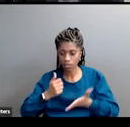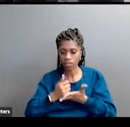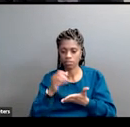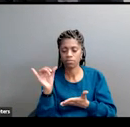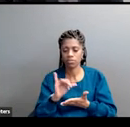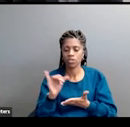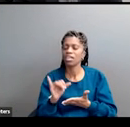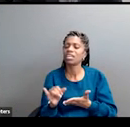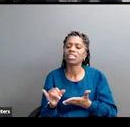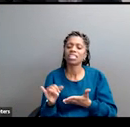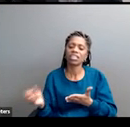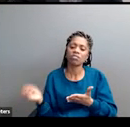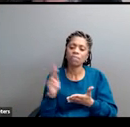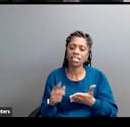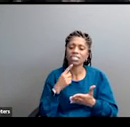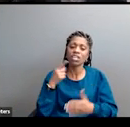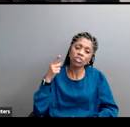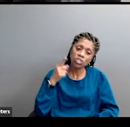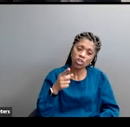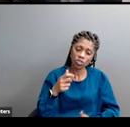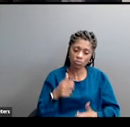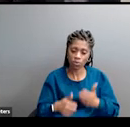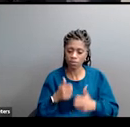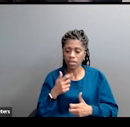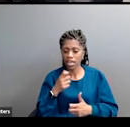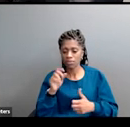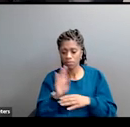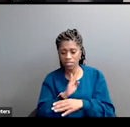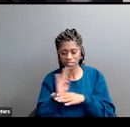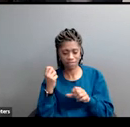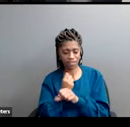You're betraying our core values. And we were busy fighting each other.